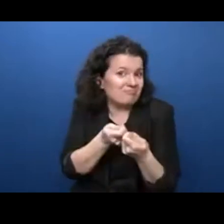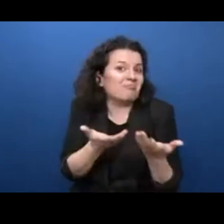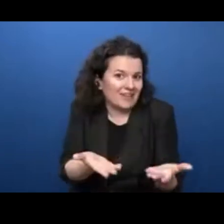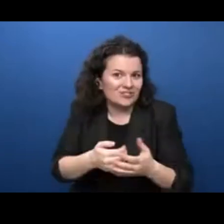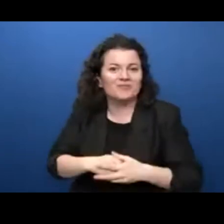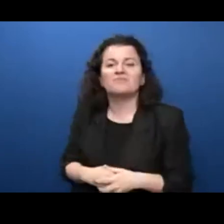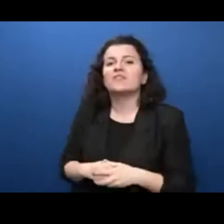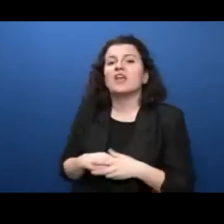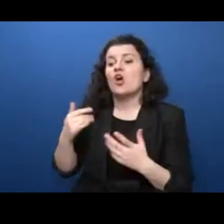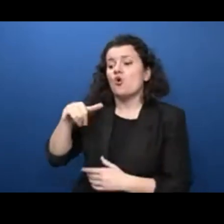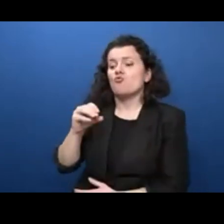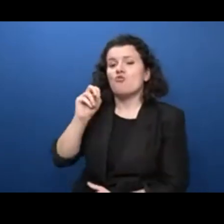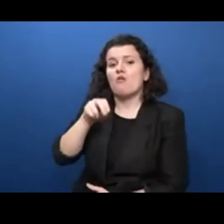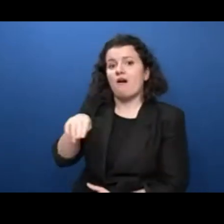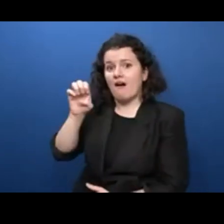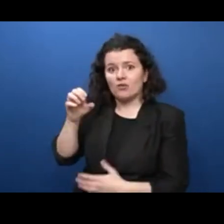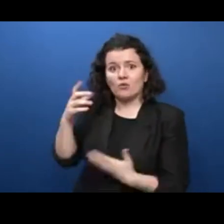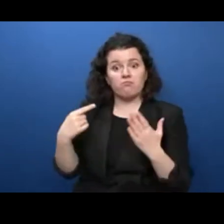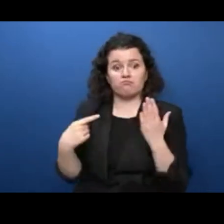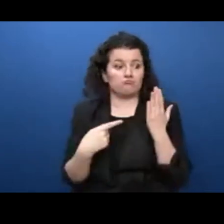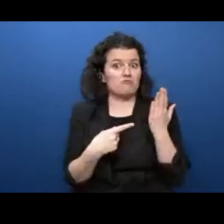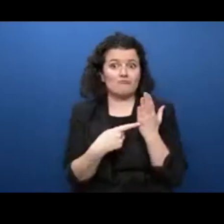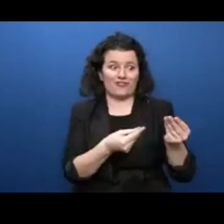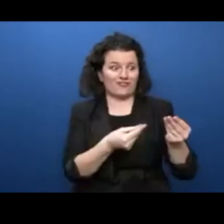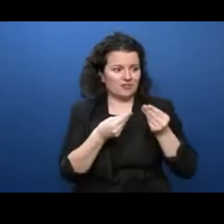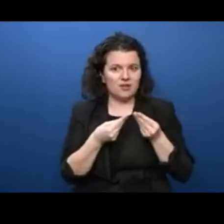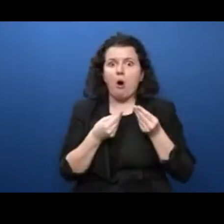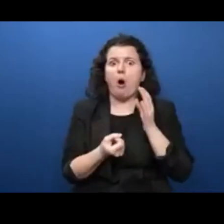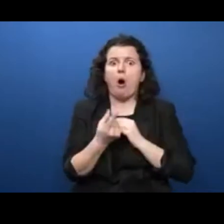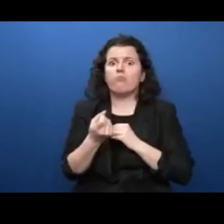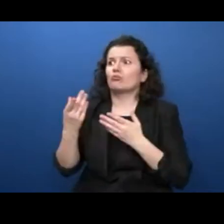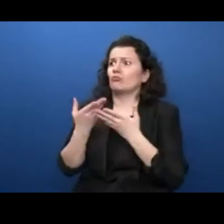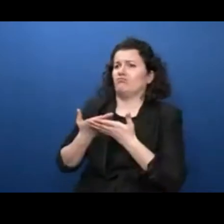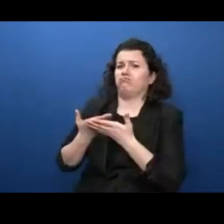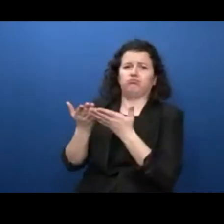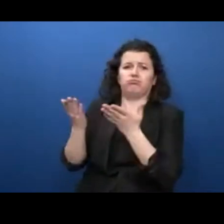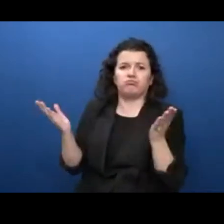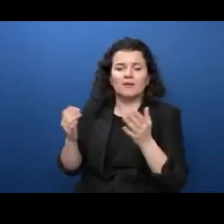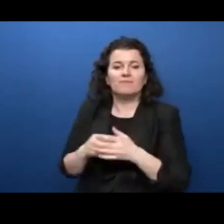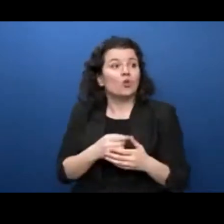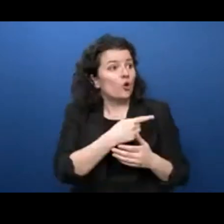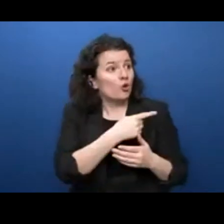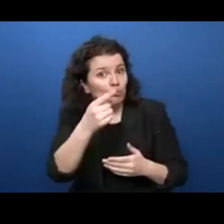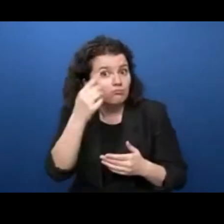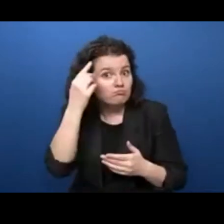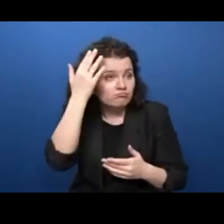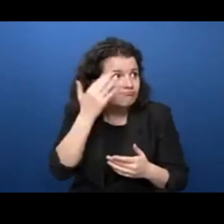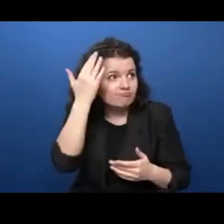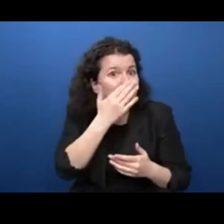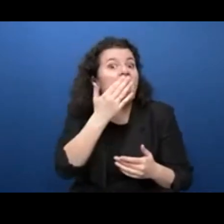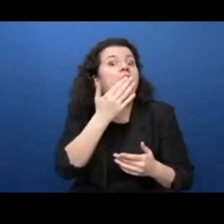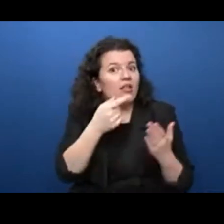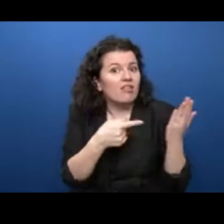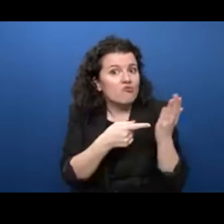opportunities that tech has opened for her. Those that invest in tech should be thinking about it, about the human aspects.